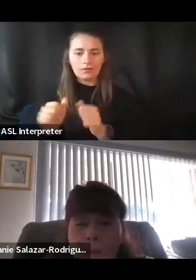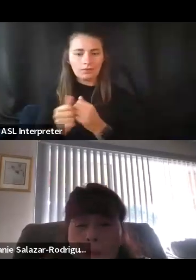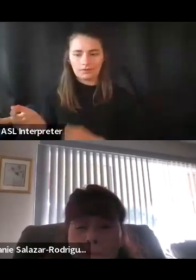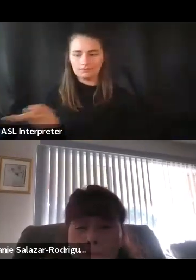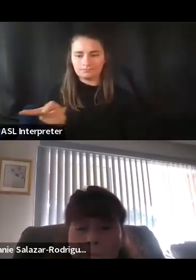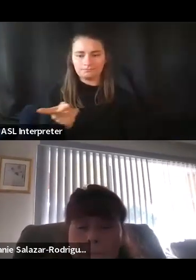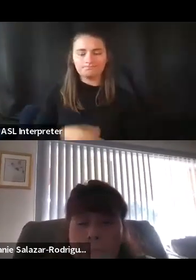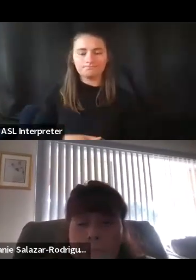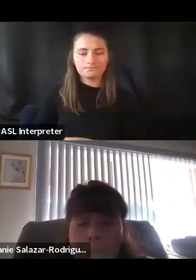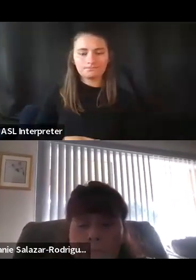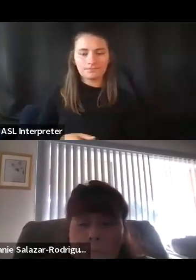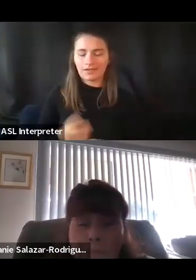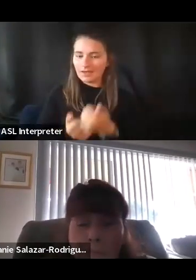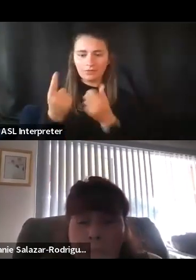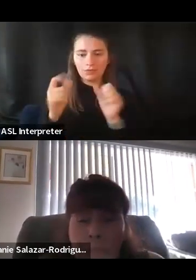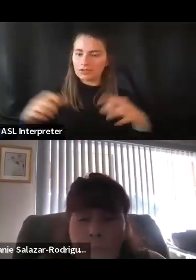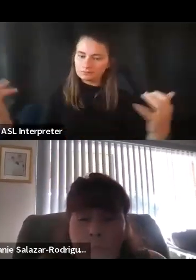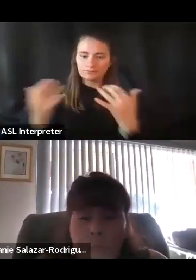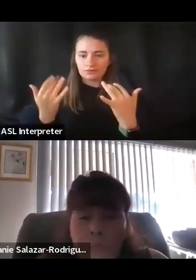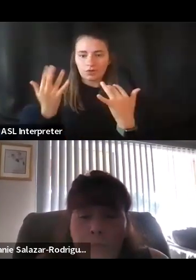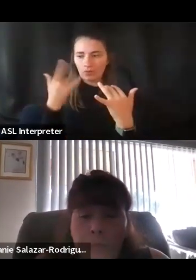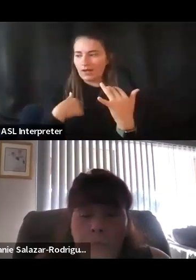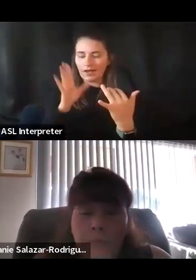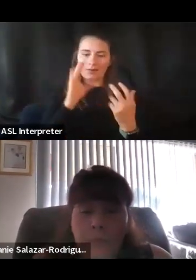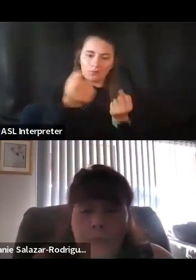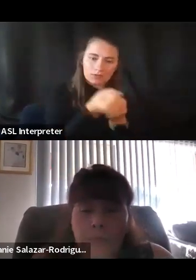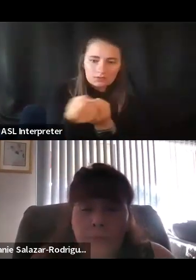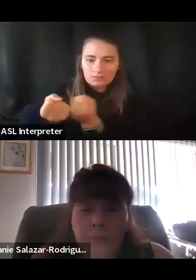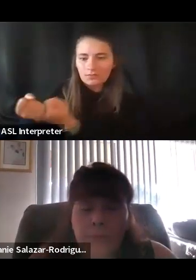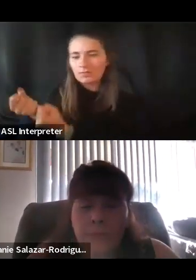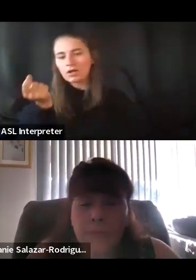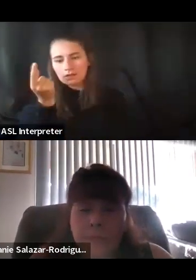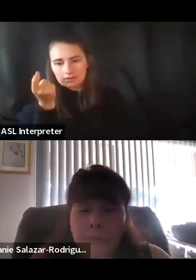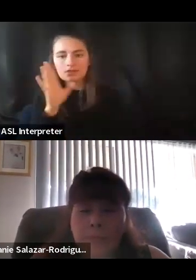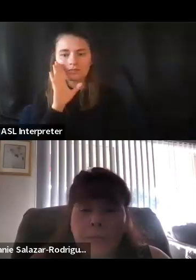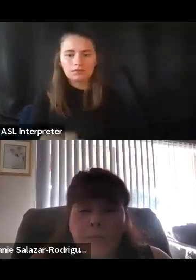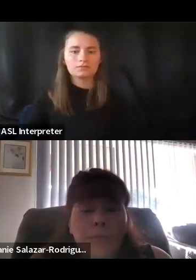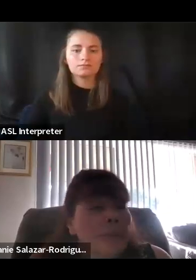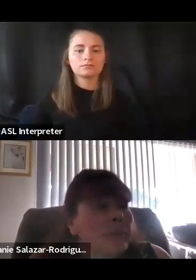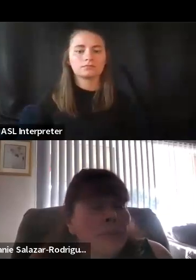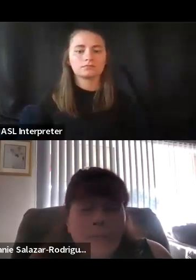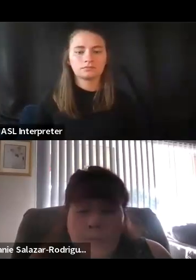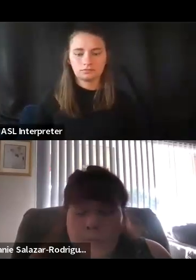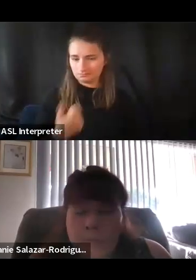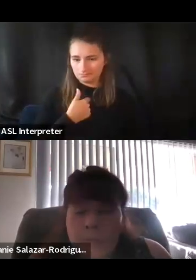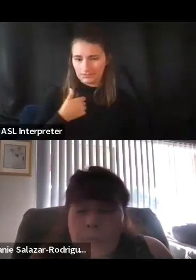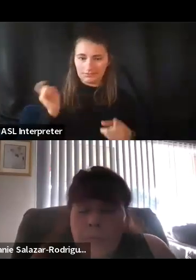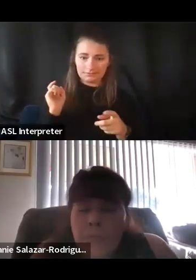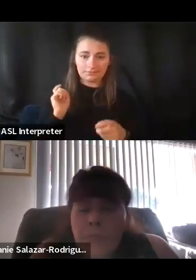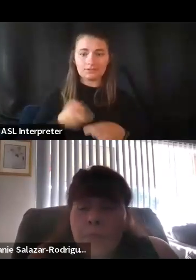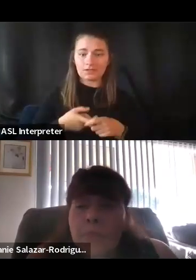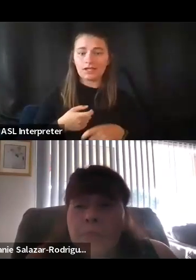because they know that I will support them because I will not understand them. And also, since I'm Hispanic or Puerto Rican,